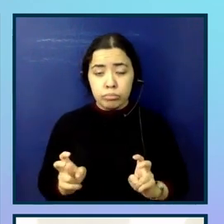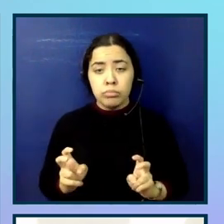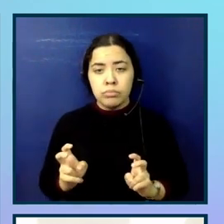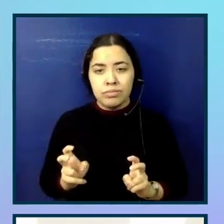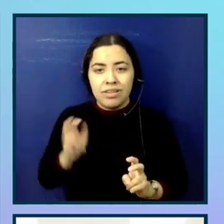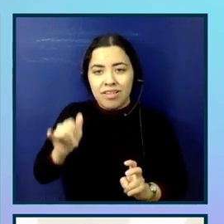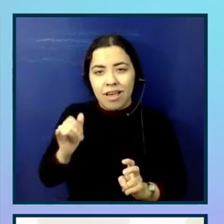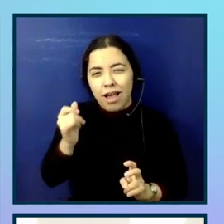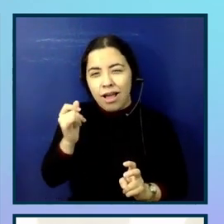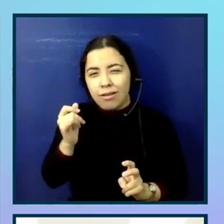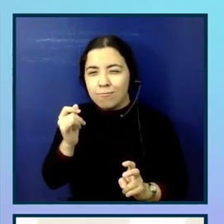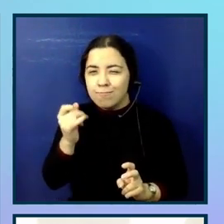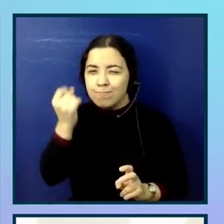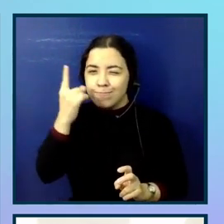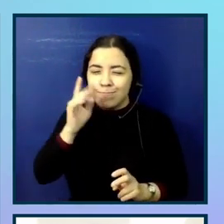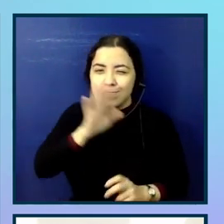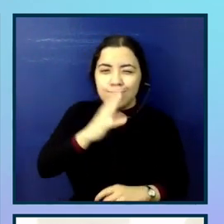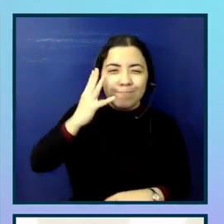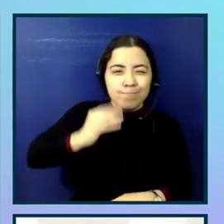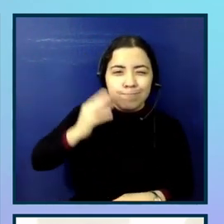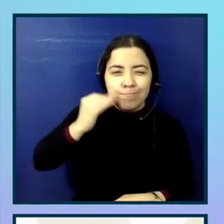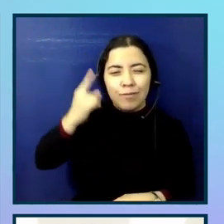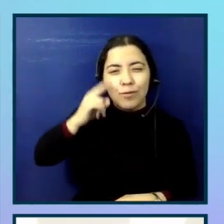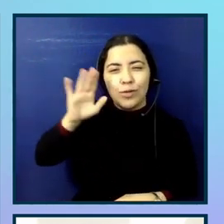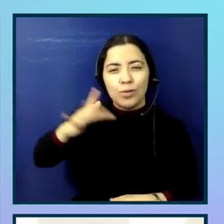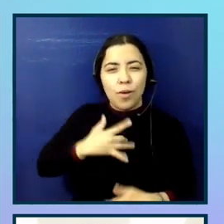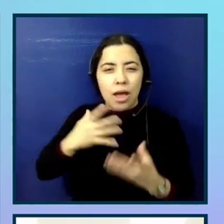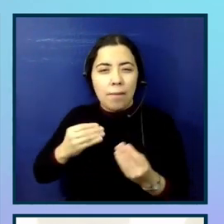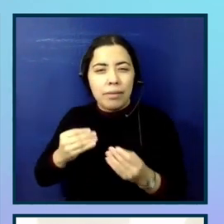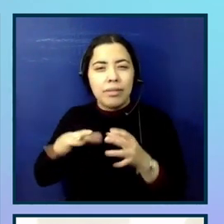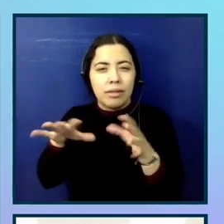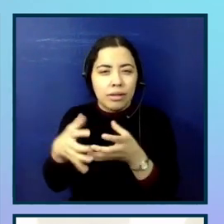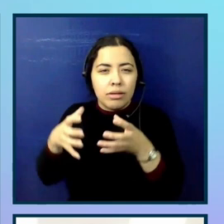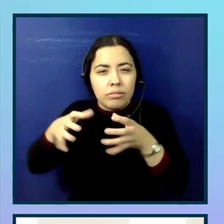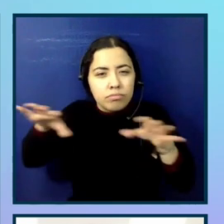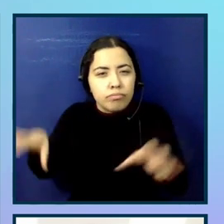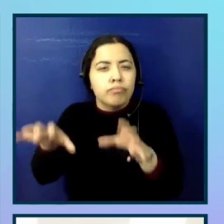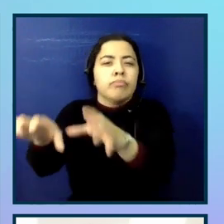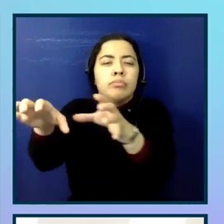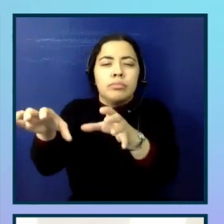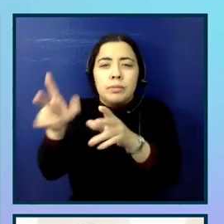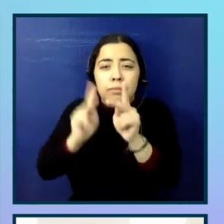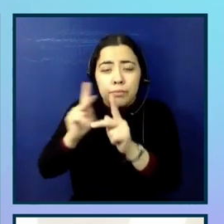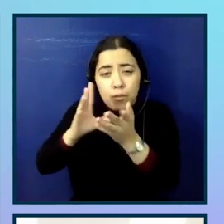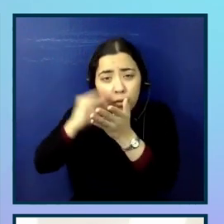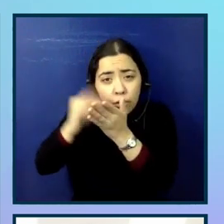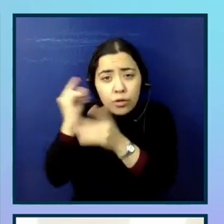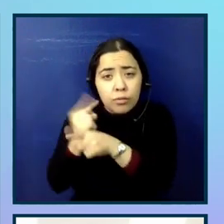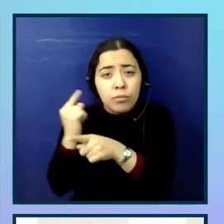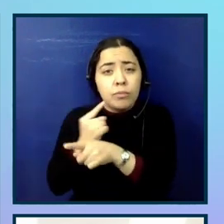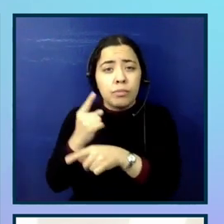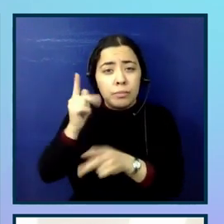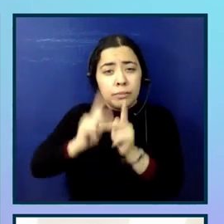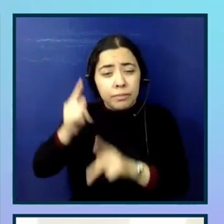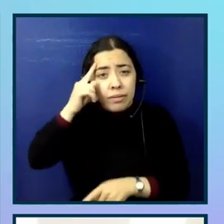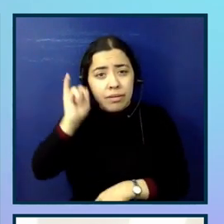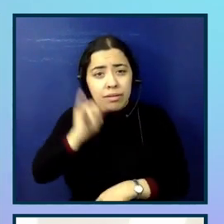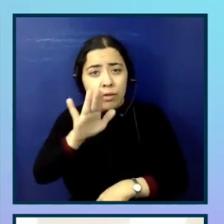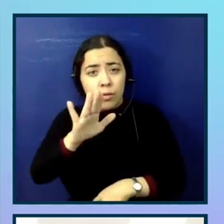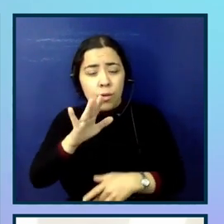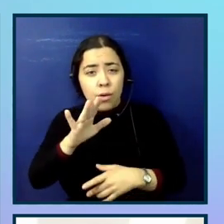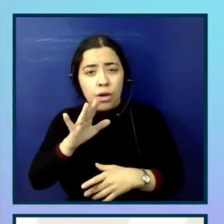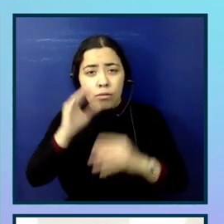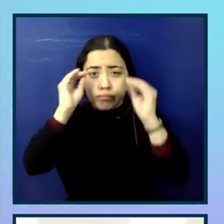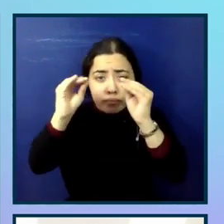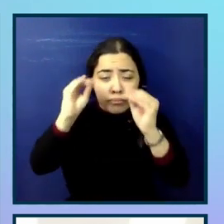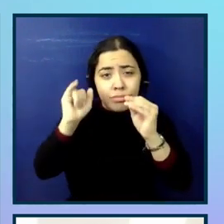empathy campaigns so that you can understand, you know, are you getting the right level of learning out there? Are people finding that content accessible? And what more